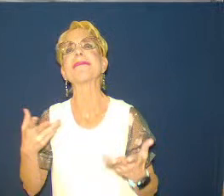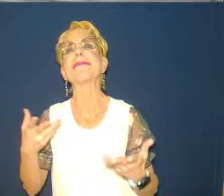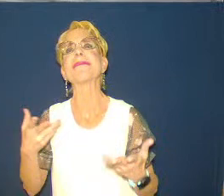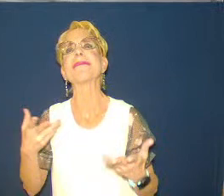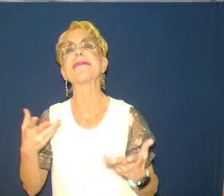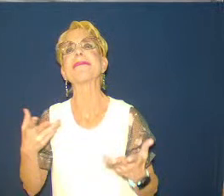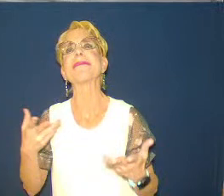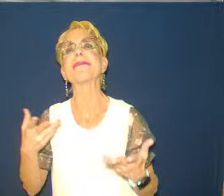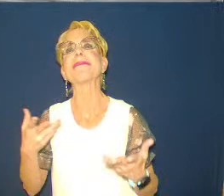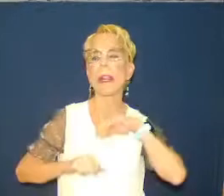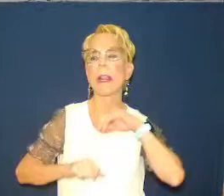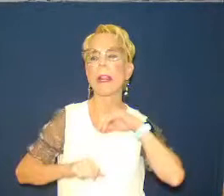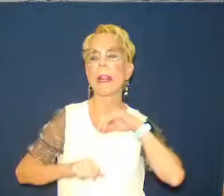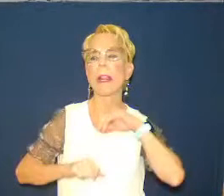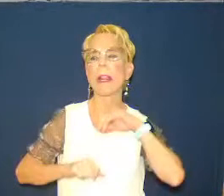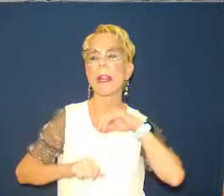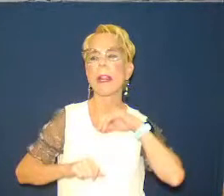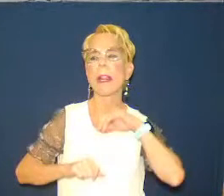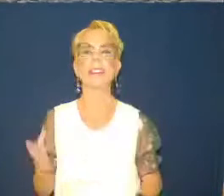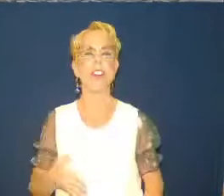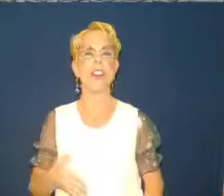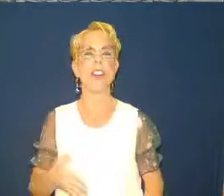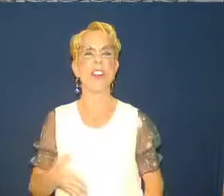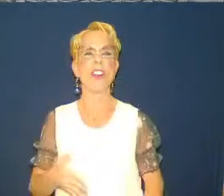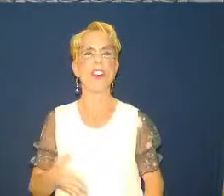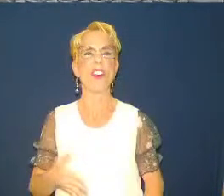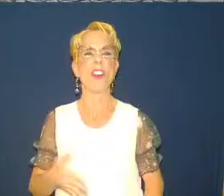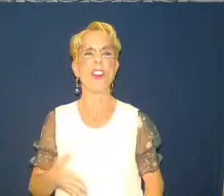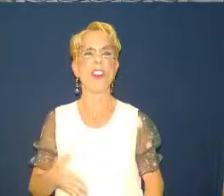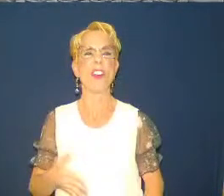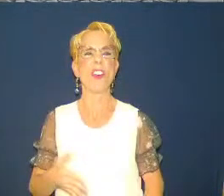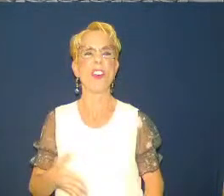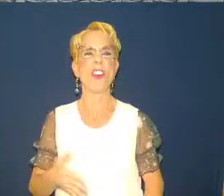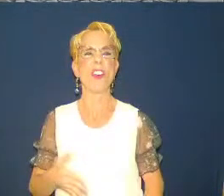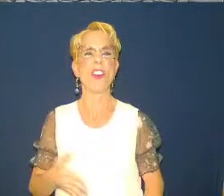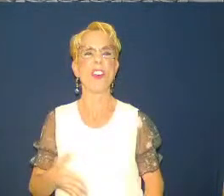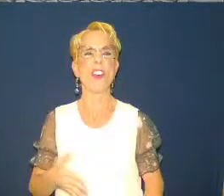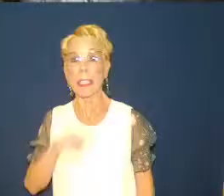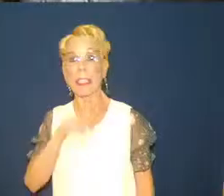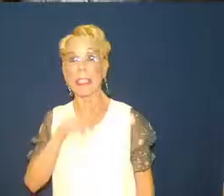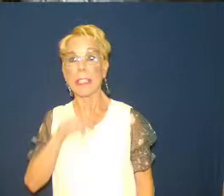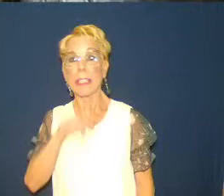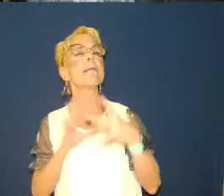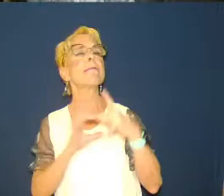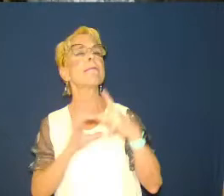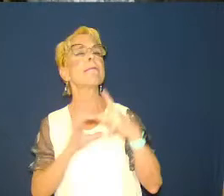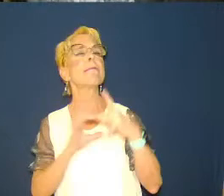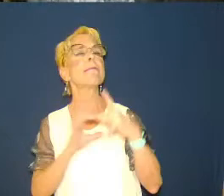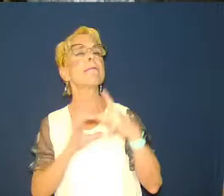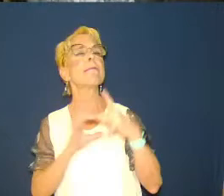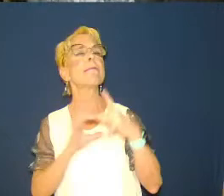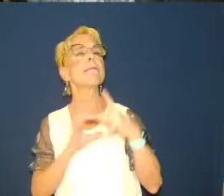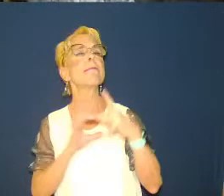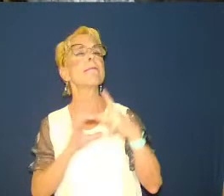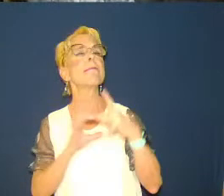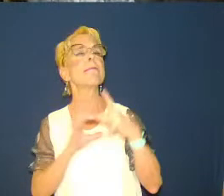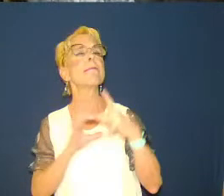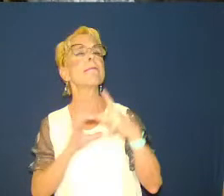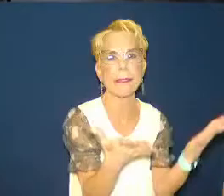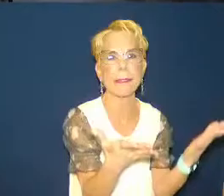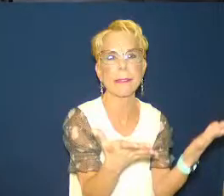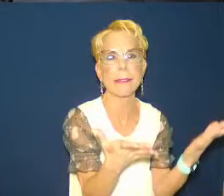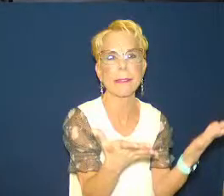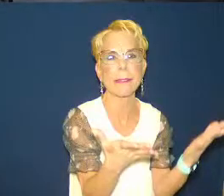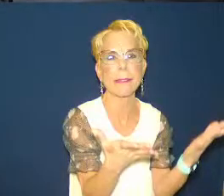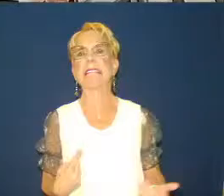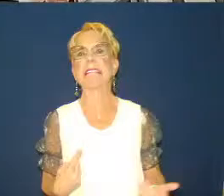organized religion. Whilst improvements had been made from the mother church that they broke away from, the movements of Knox